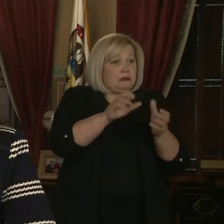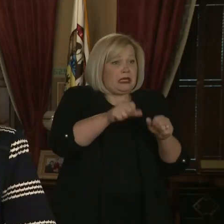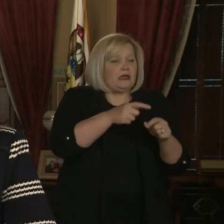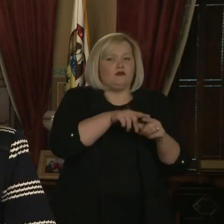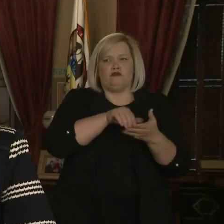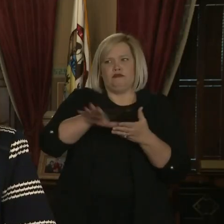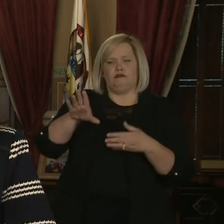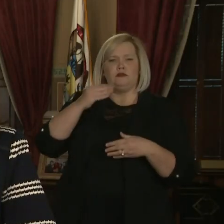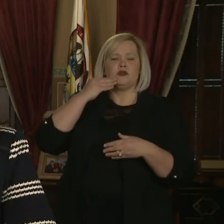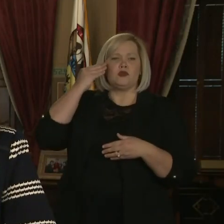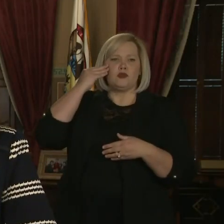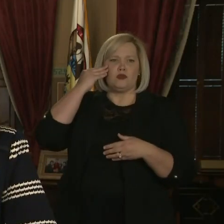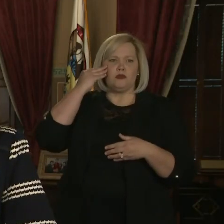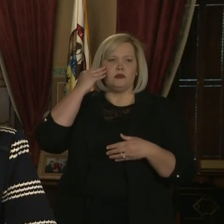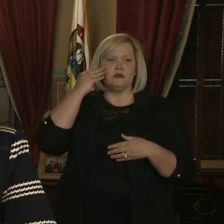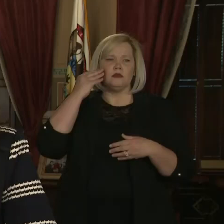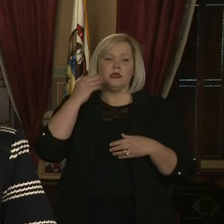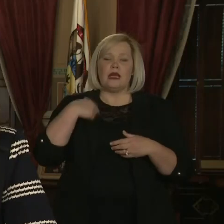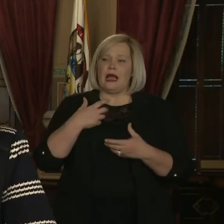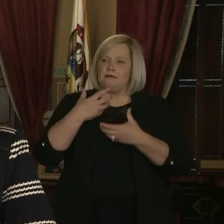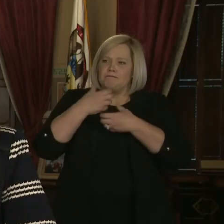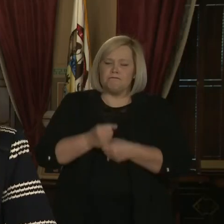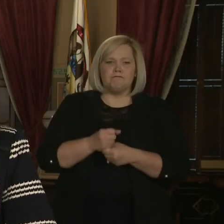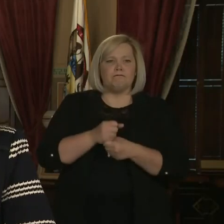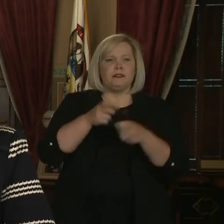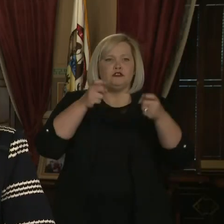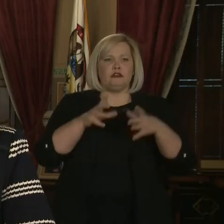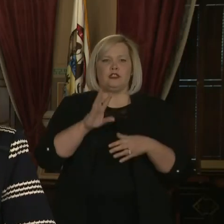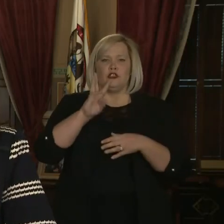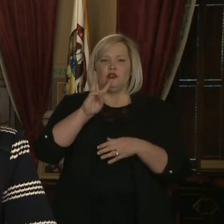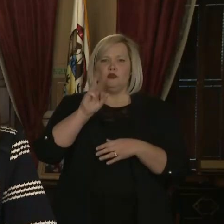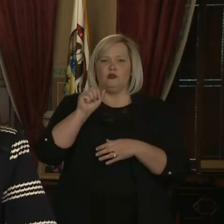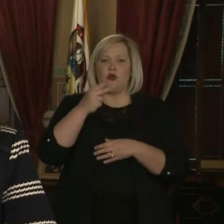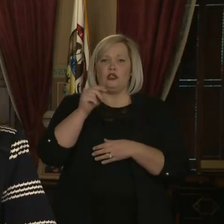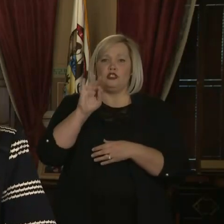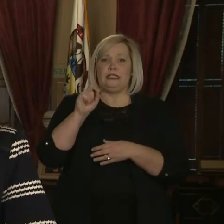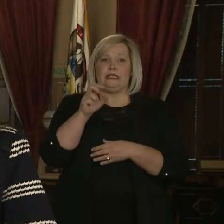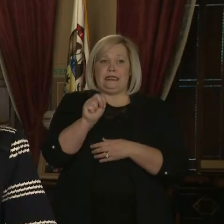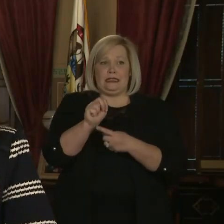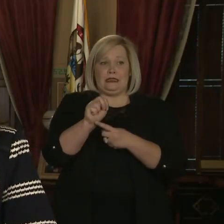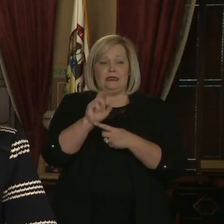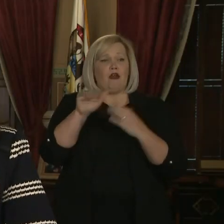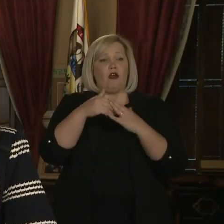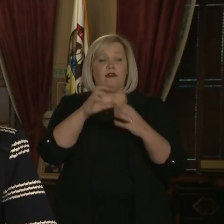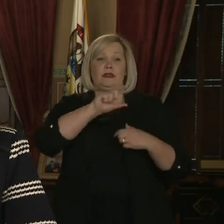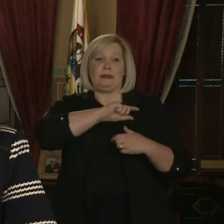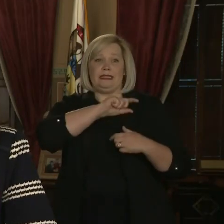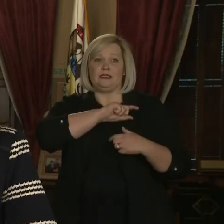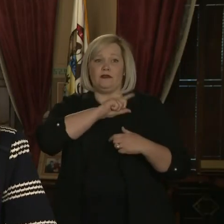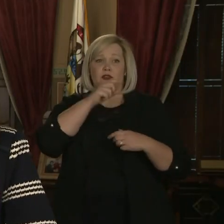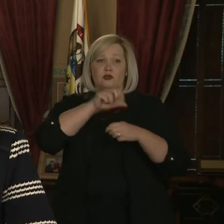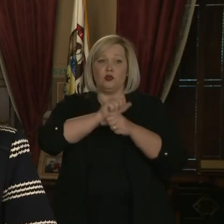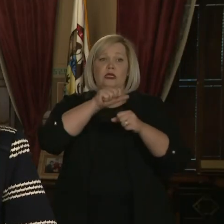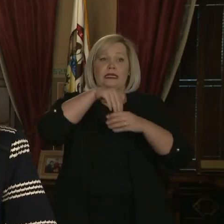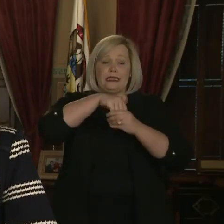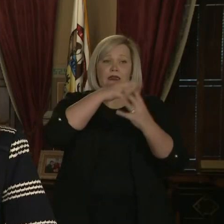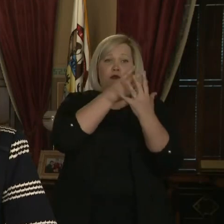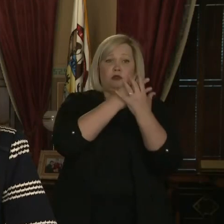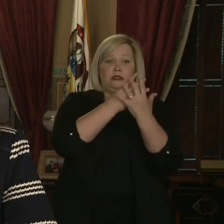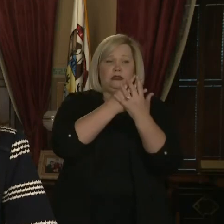I have great confidence in Director Washington and our incredible corrections officers who are some of the